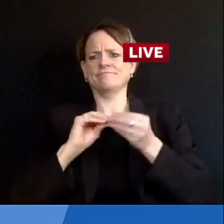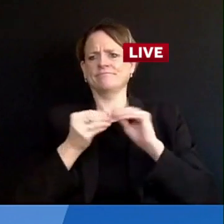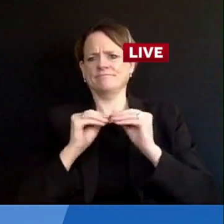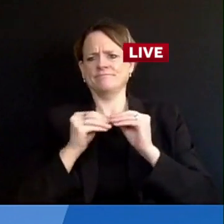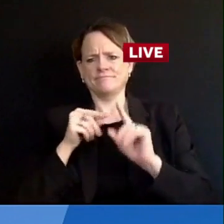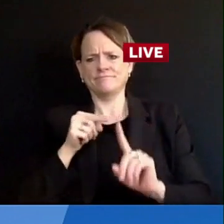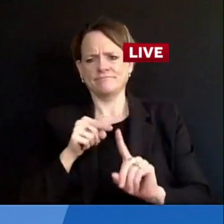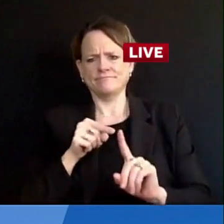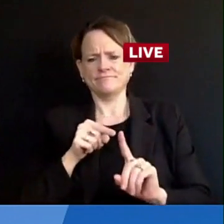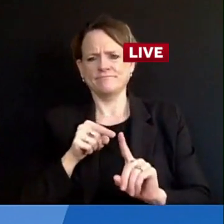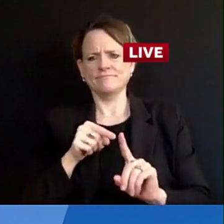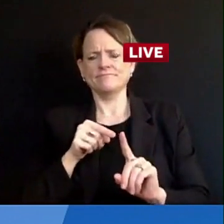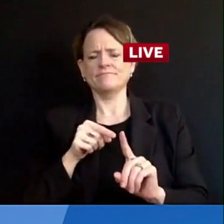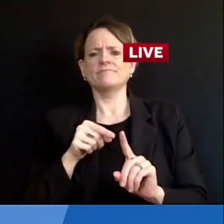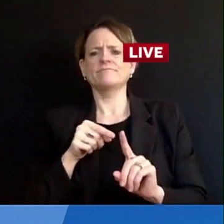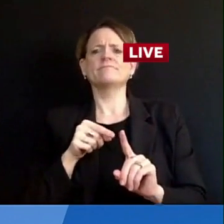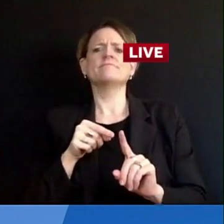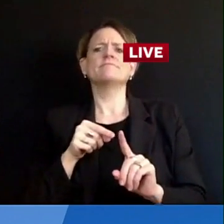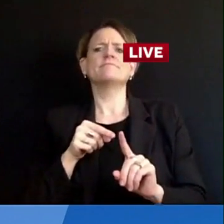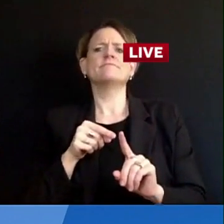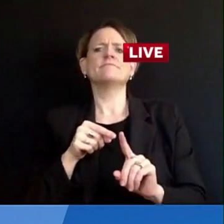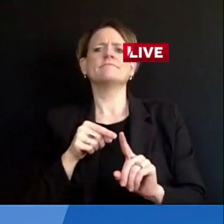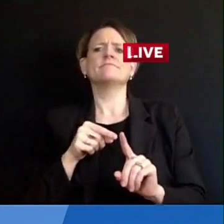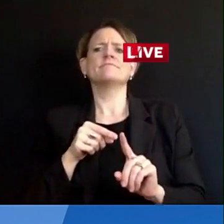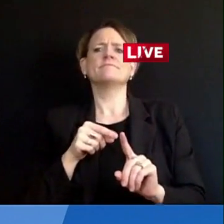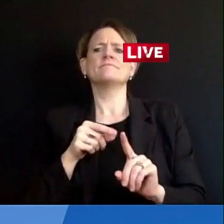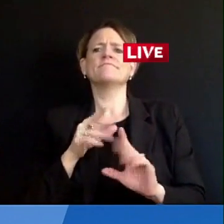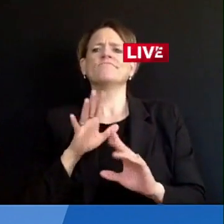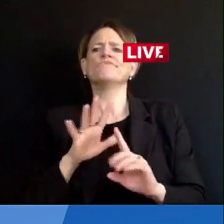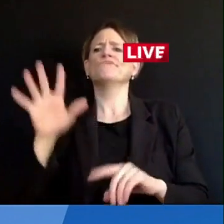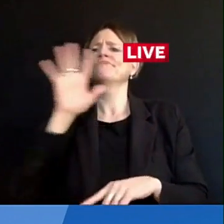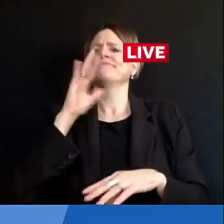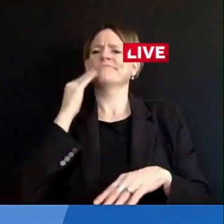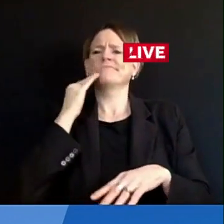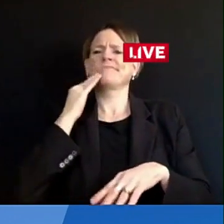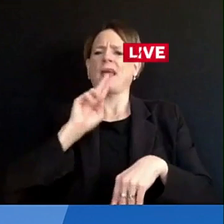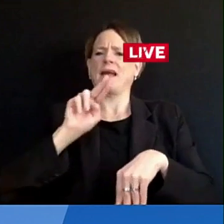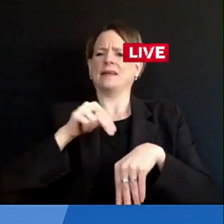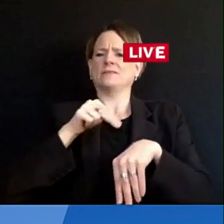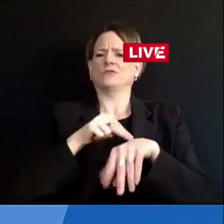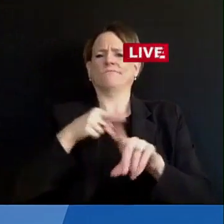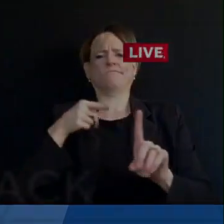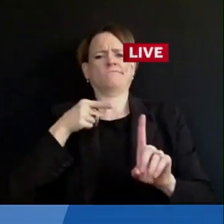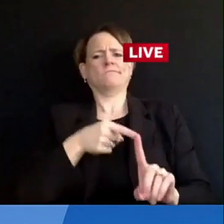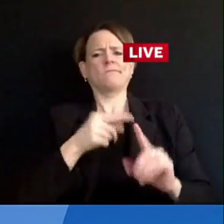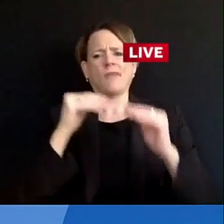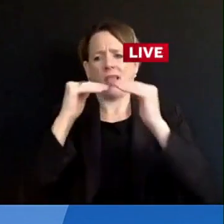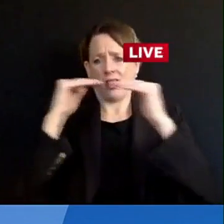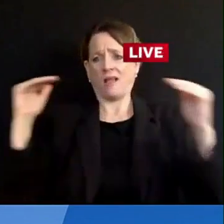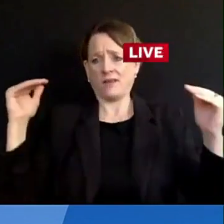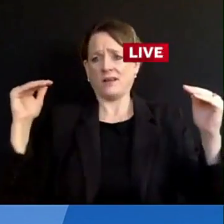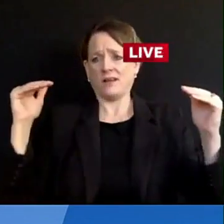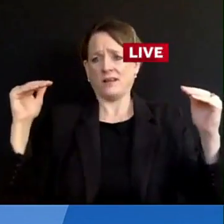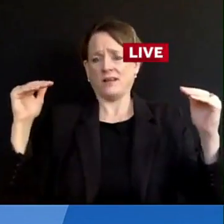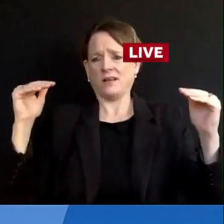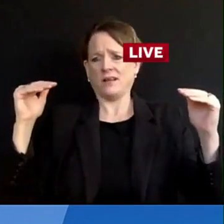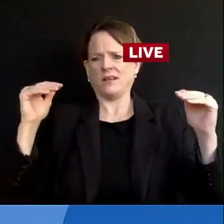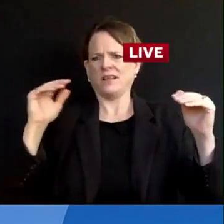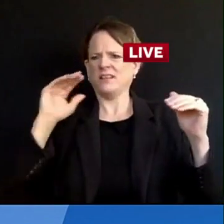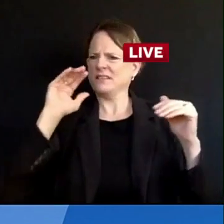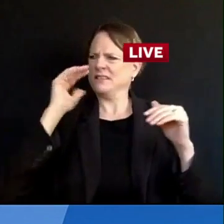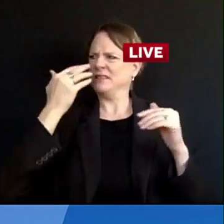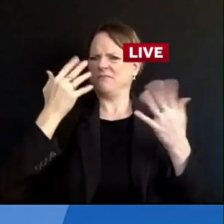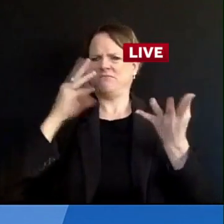I know that nationally we're seeing kind of a drop-off in the death rate despite the increase in cases. was wondering if we're seeing the same thing here in